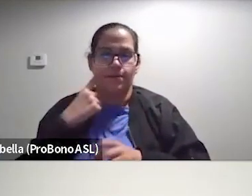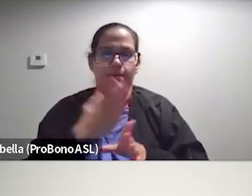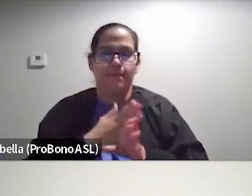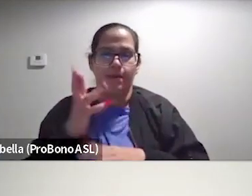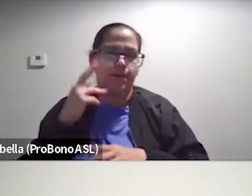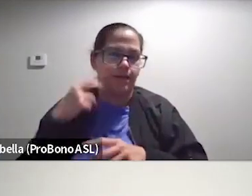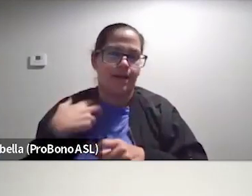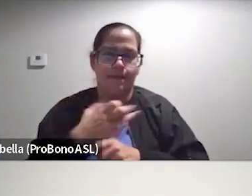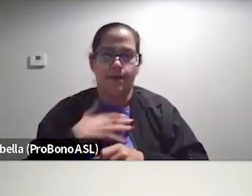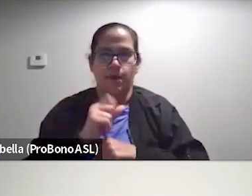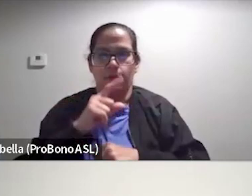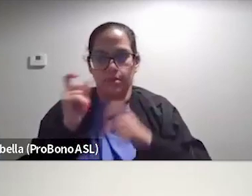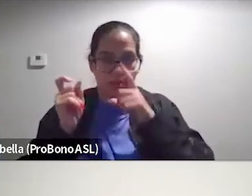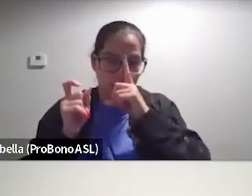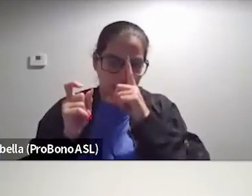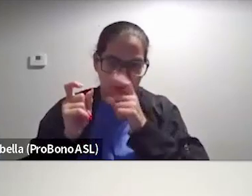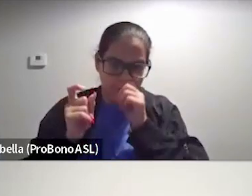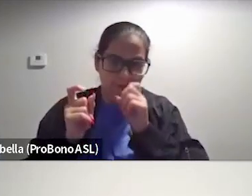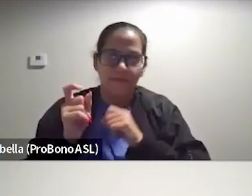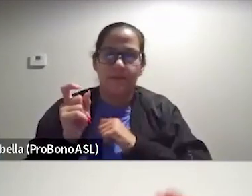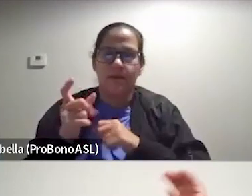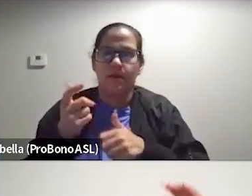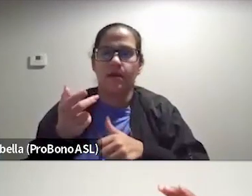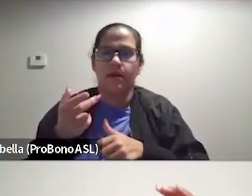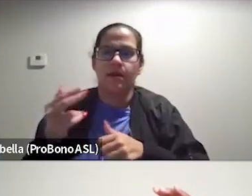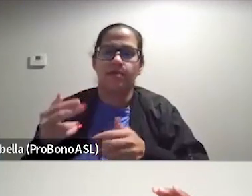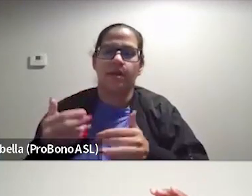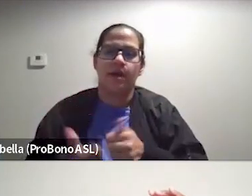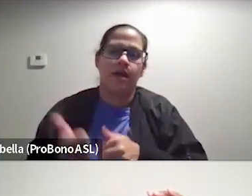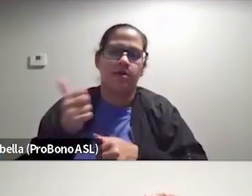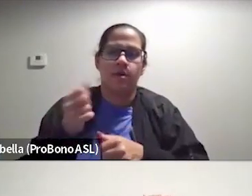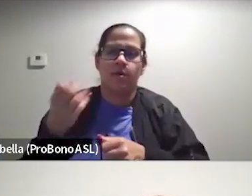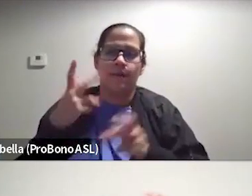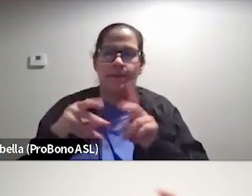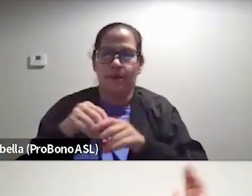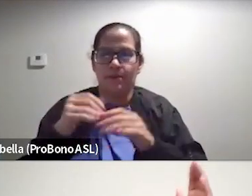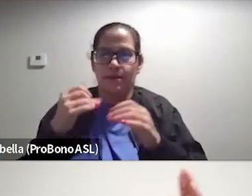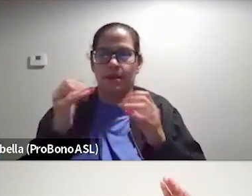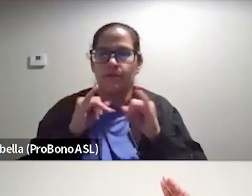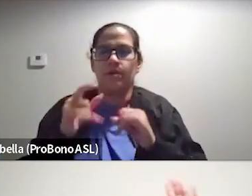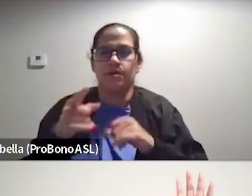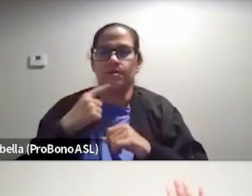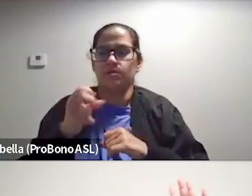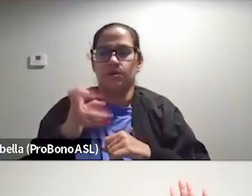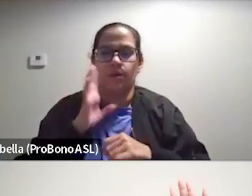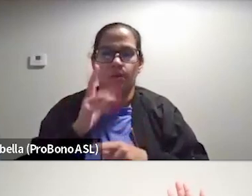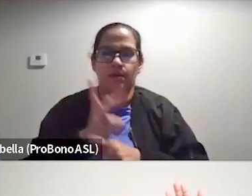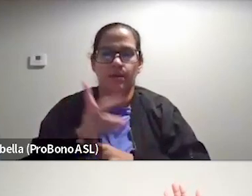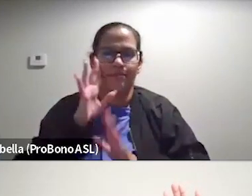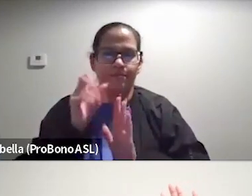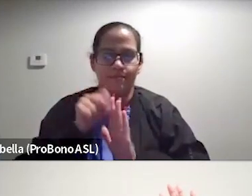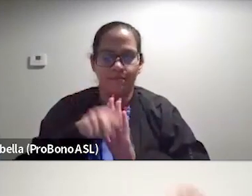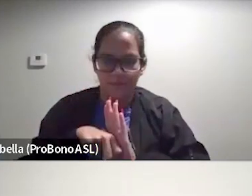reason I got my job was because the higher white people who were in their interview were like, oh, she'll keep her head down